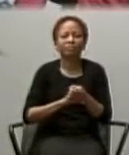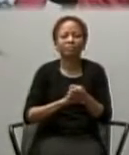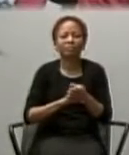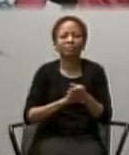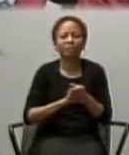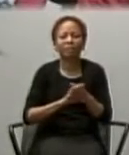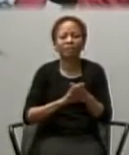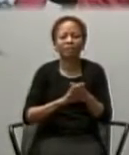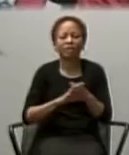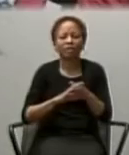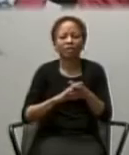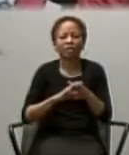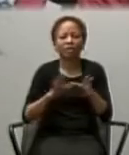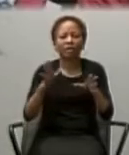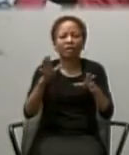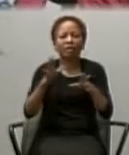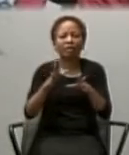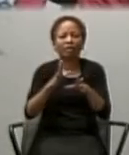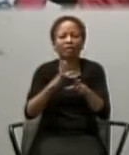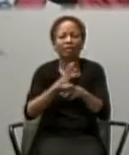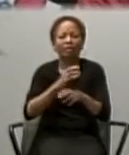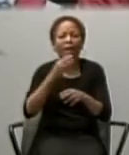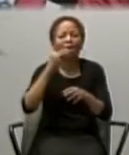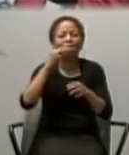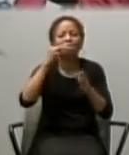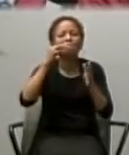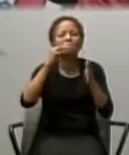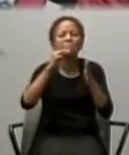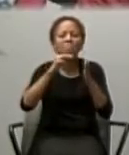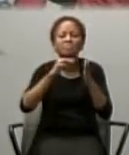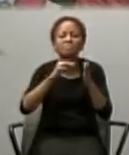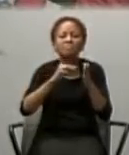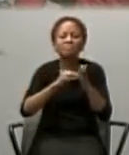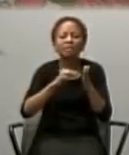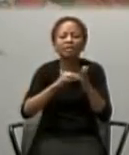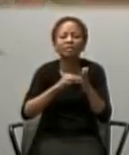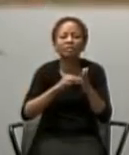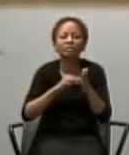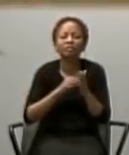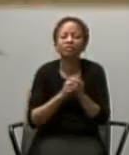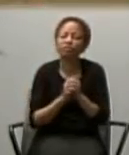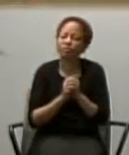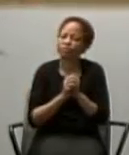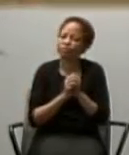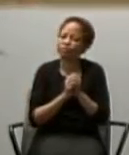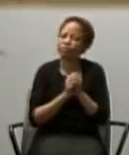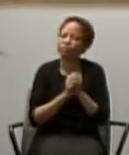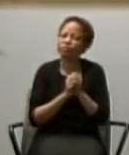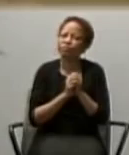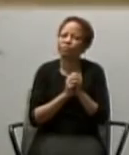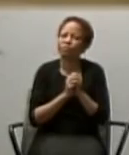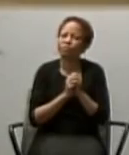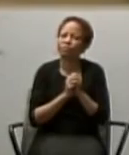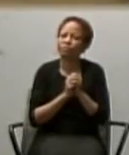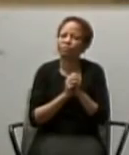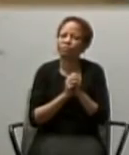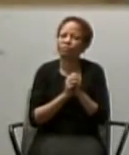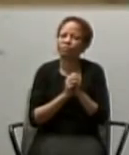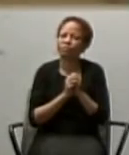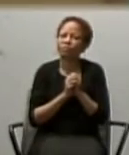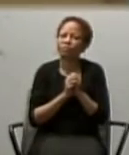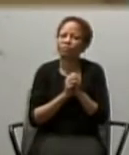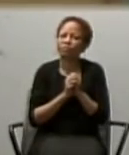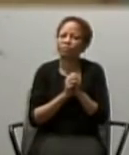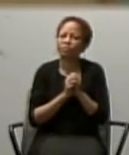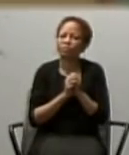by adopting the most modern methods of communication,